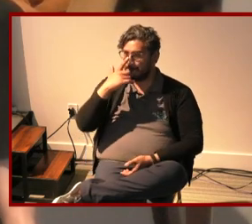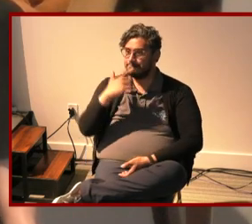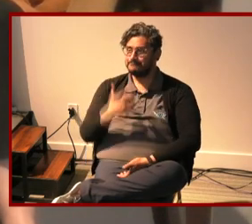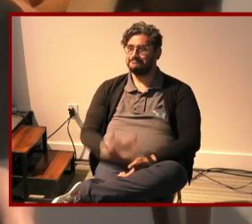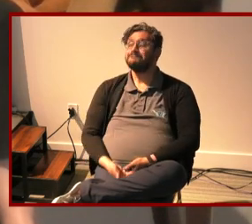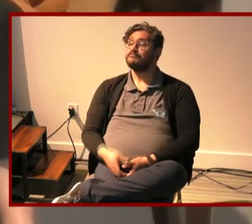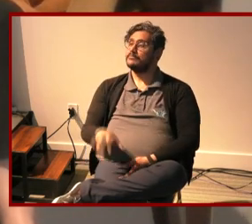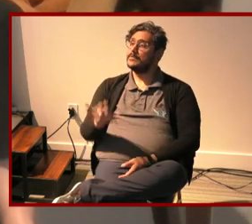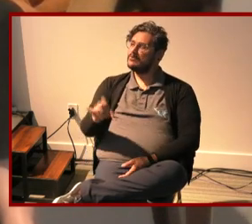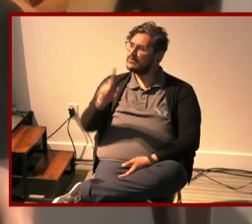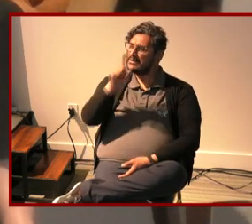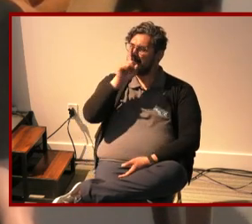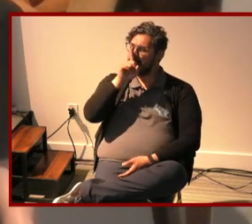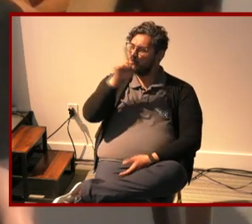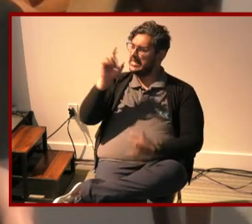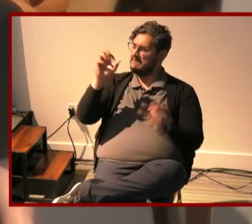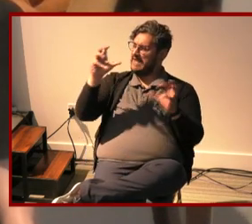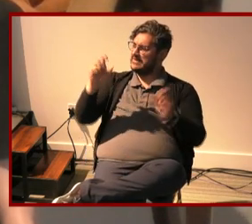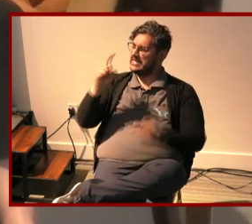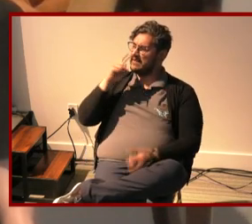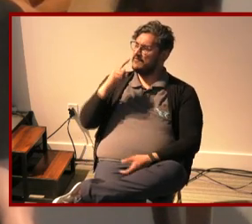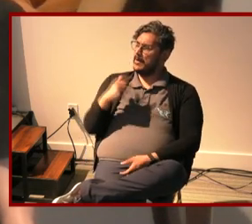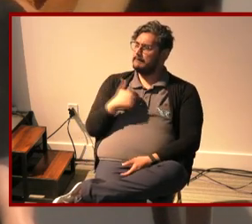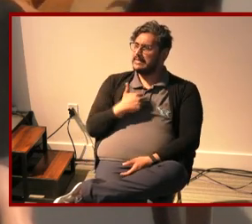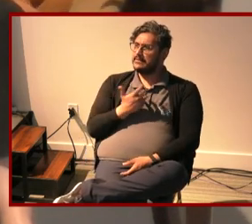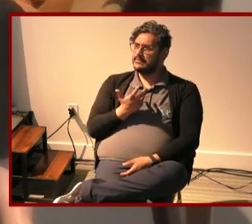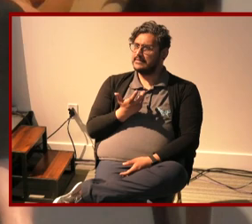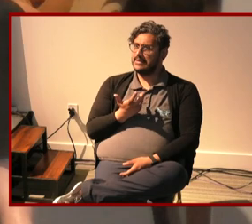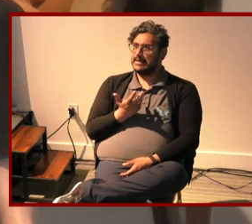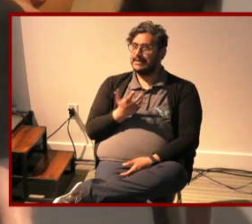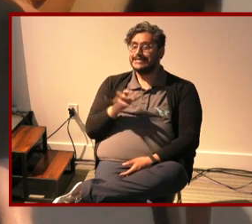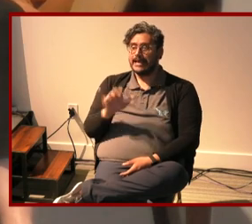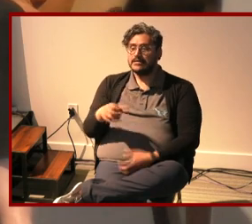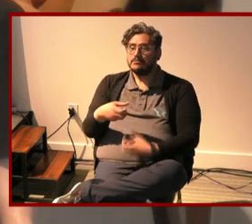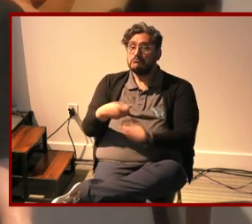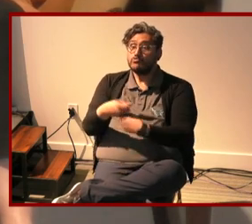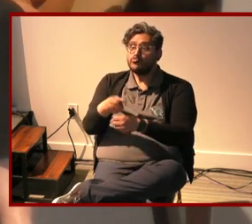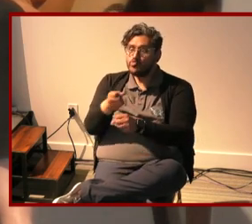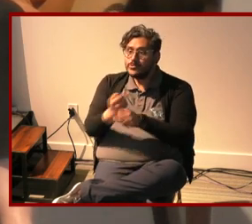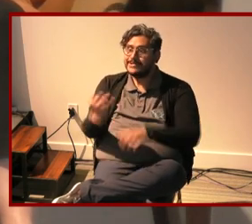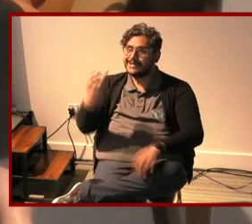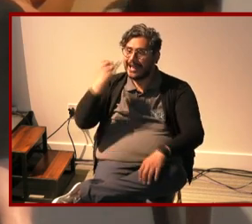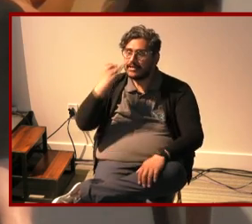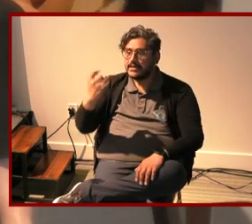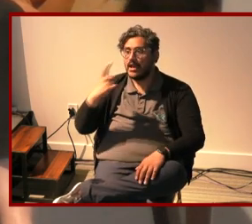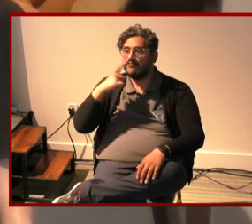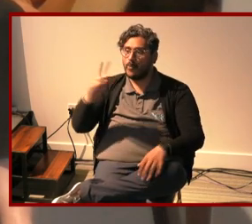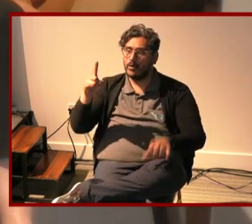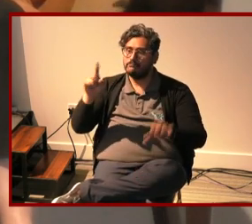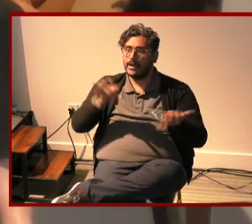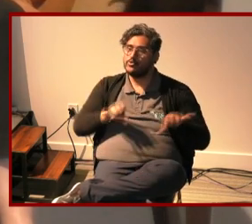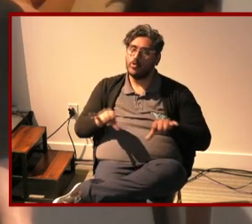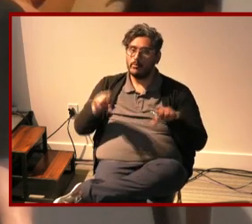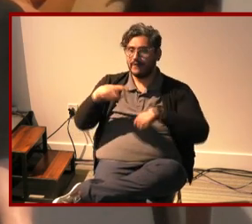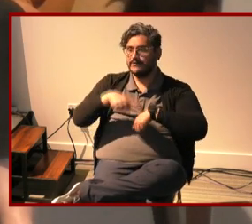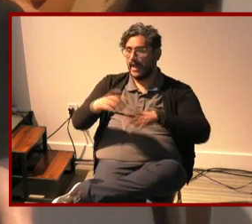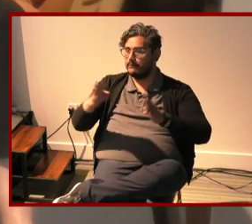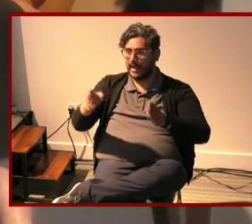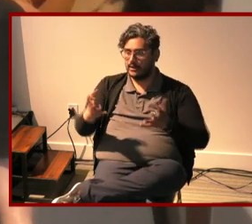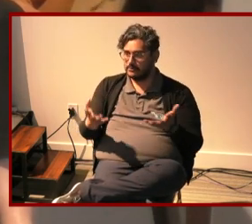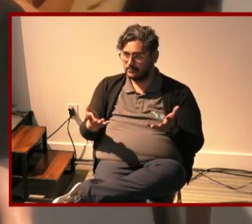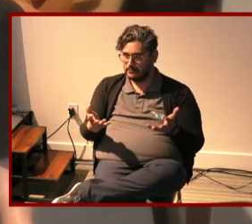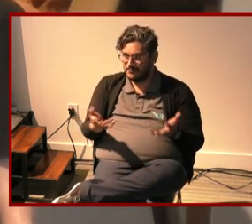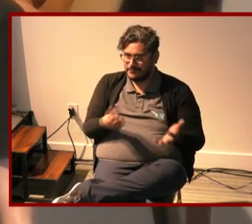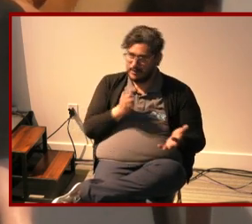is that it's it's producing the idea of a normative timeline where one doesn't otherwise exist